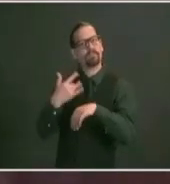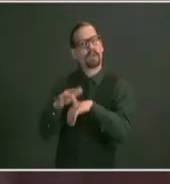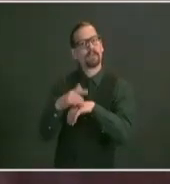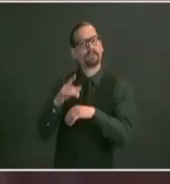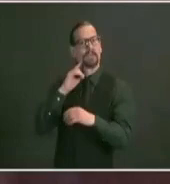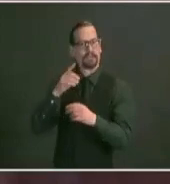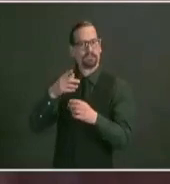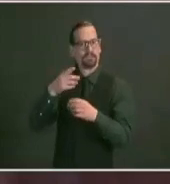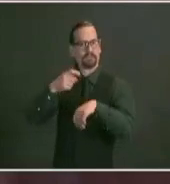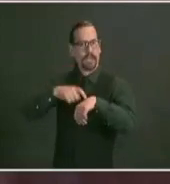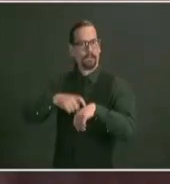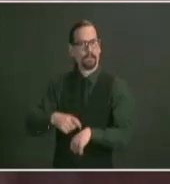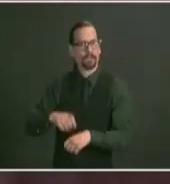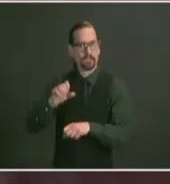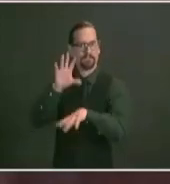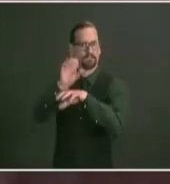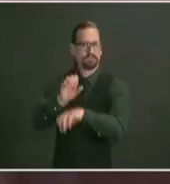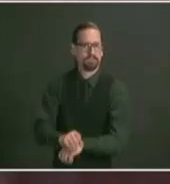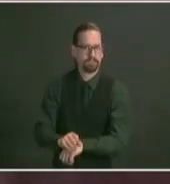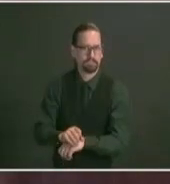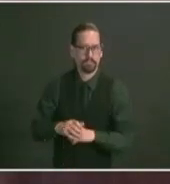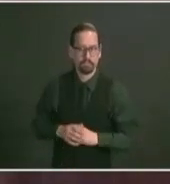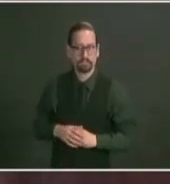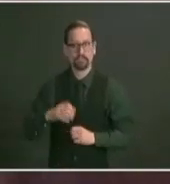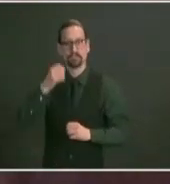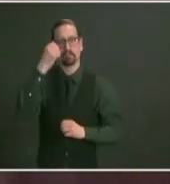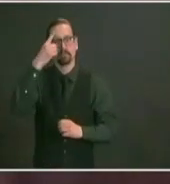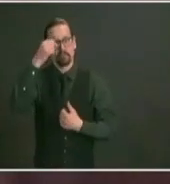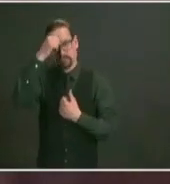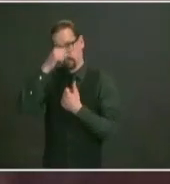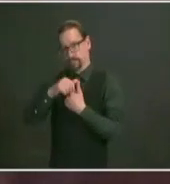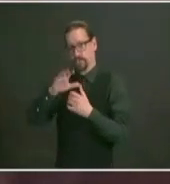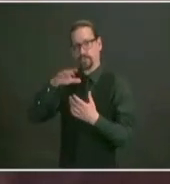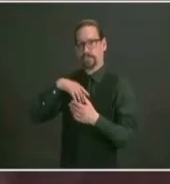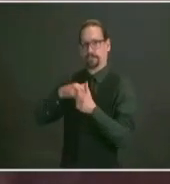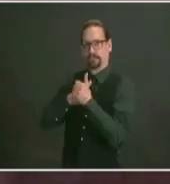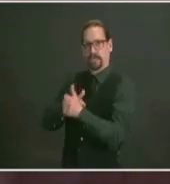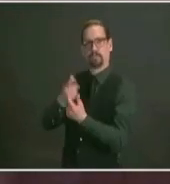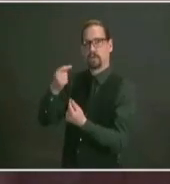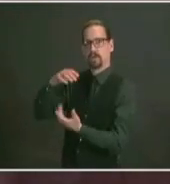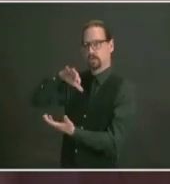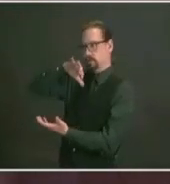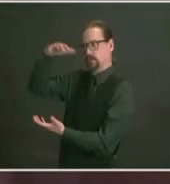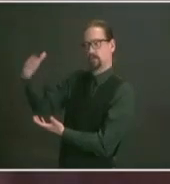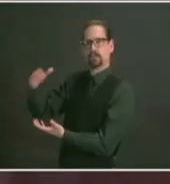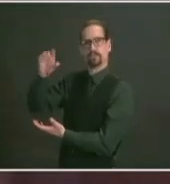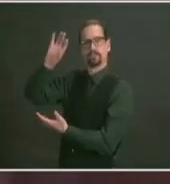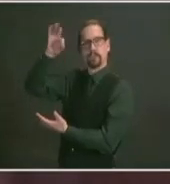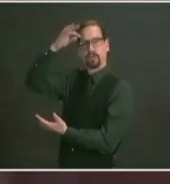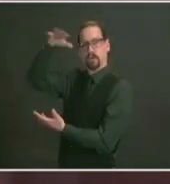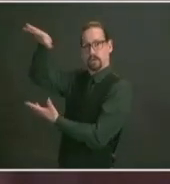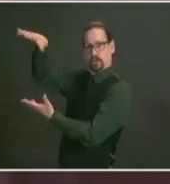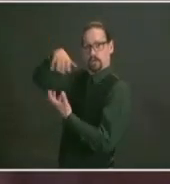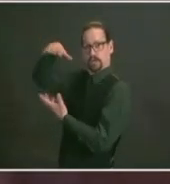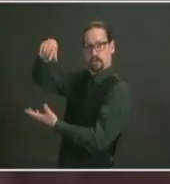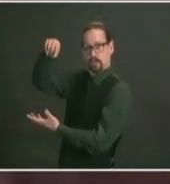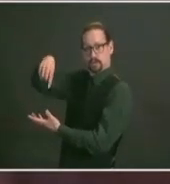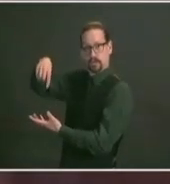55 082 doses were administered in rhode island last week that number is for both first and second doses